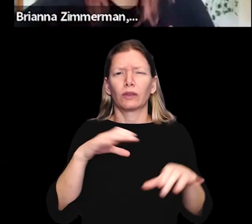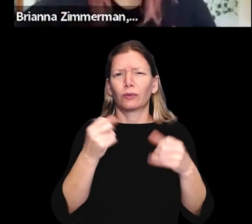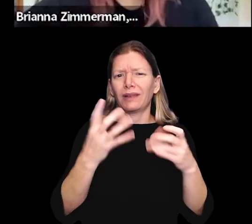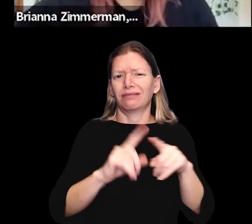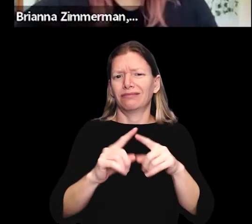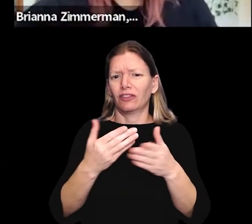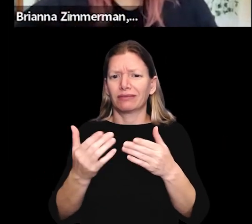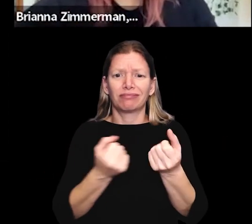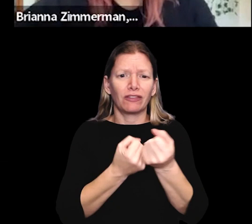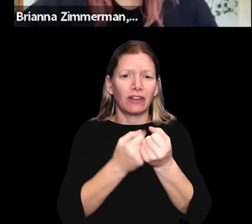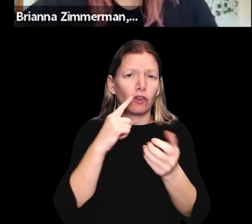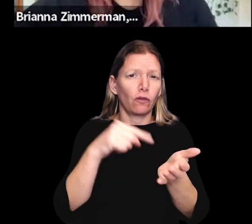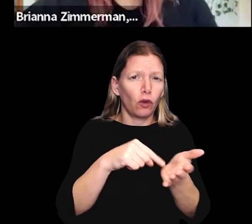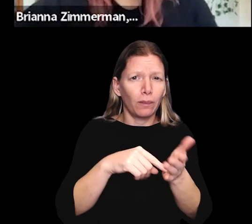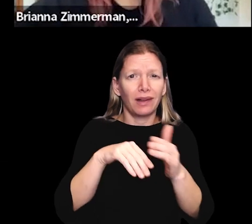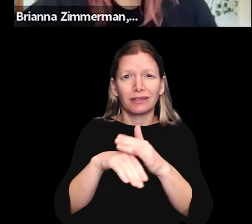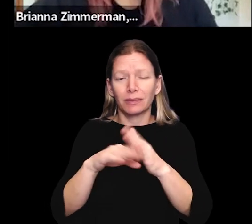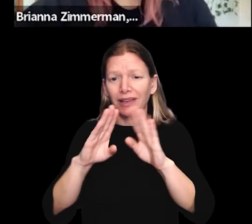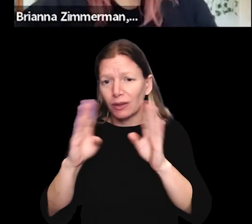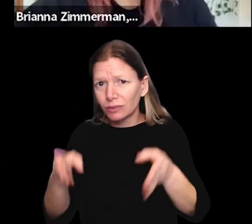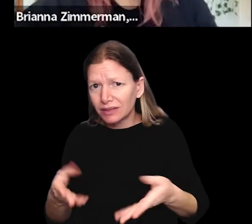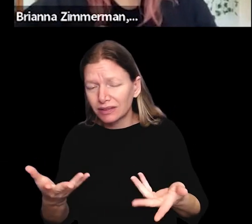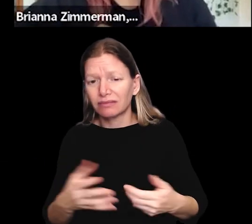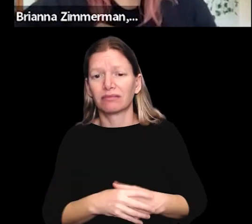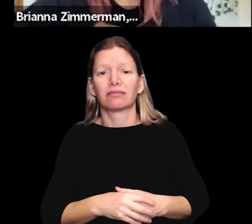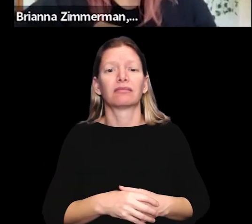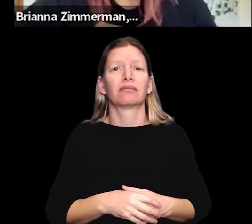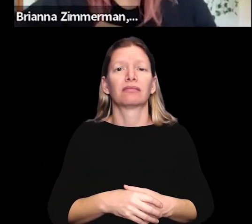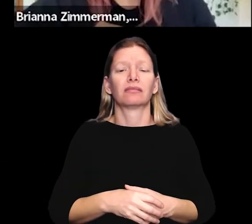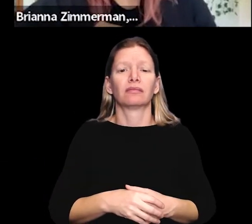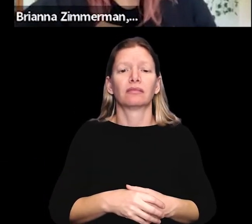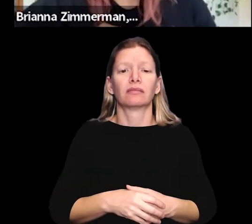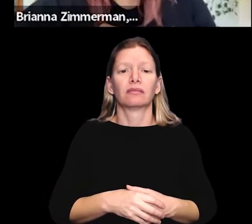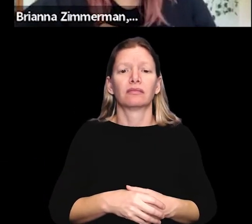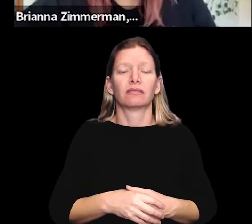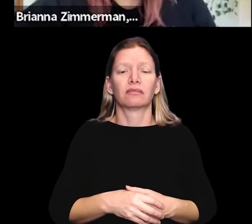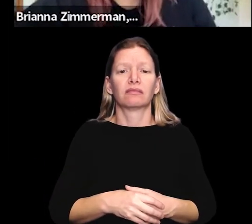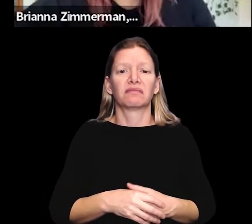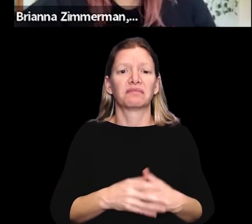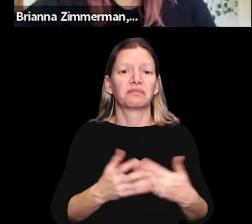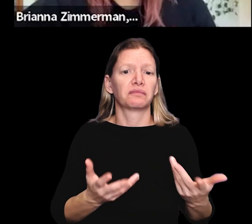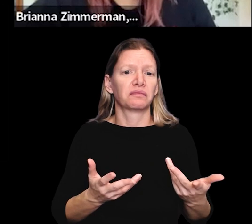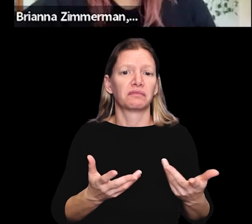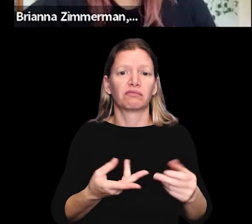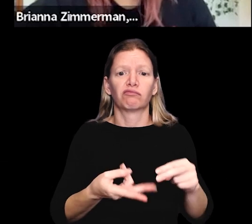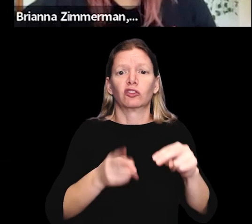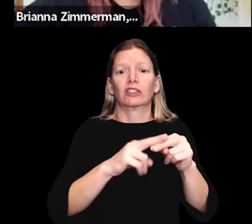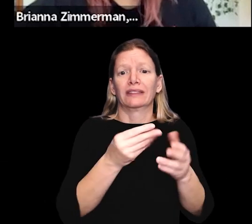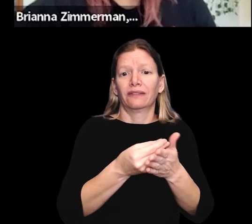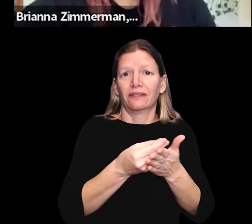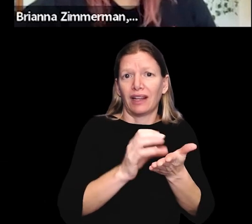we do a lot of different things like advocating for affordable and accessible housing,